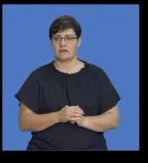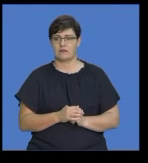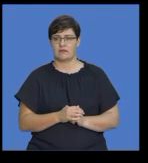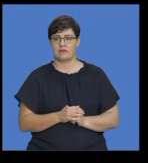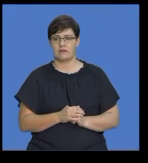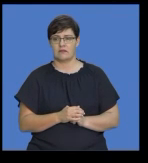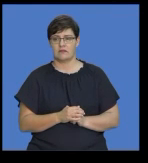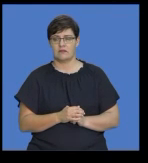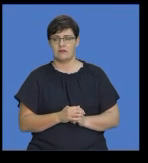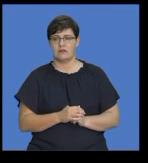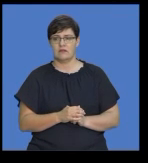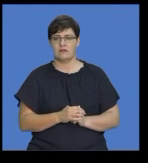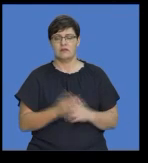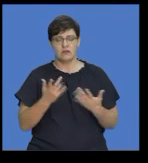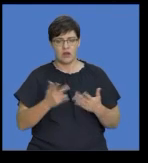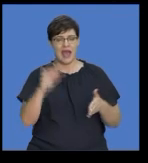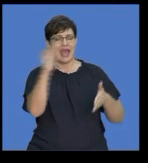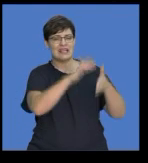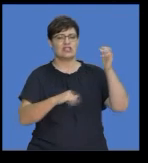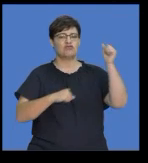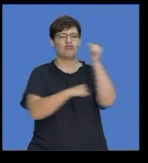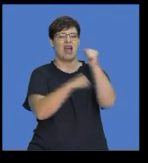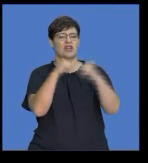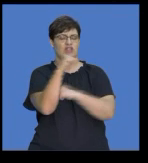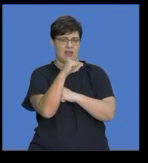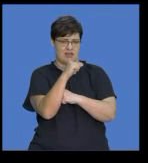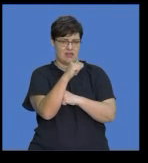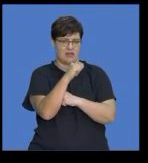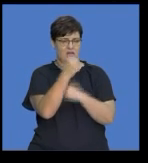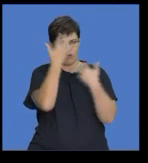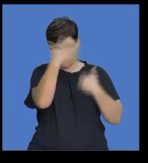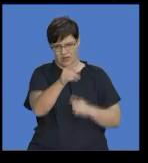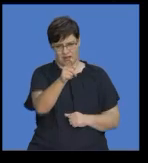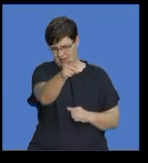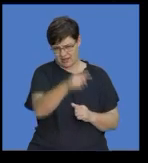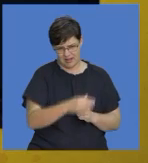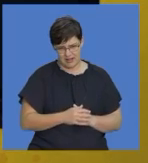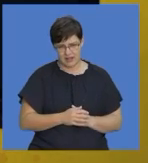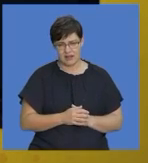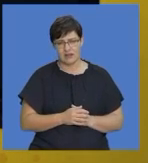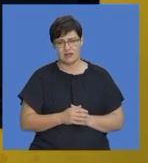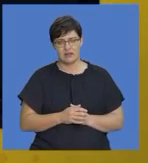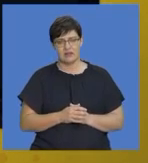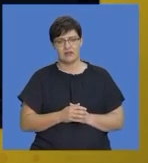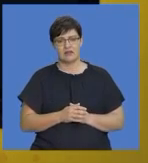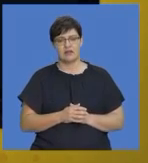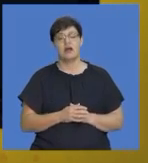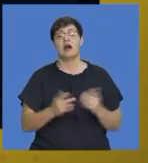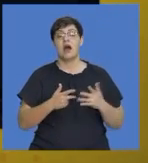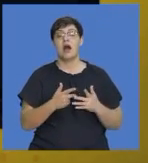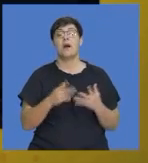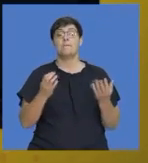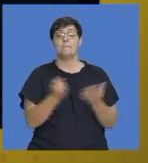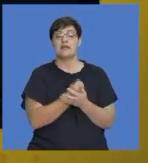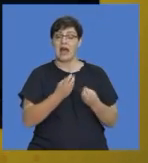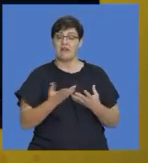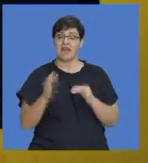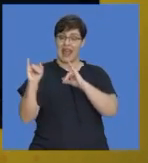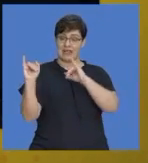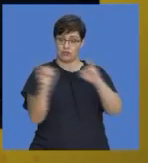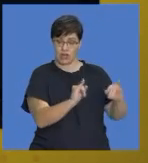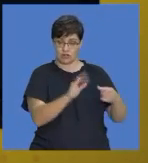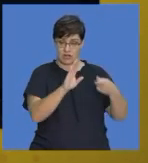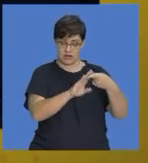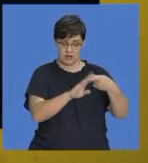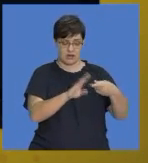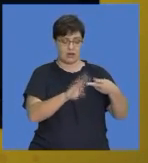So, now your essay structure. You guys know this by now back and forth. Your essay must start with an introduction. It has